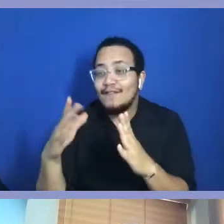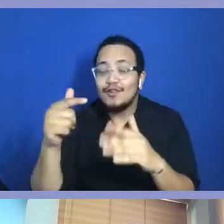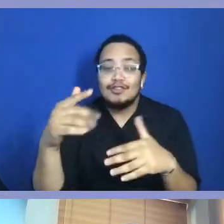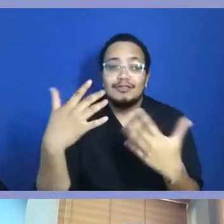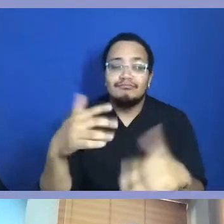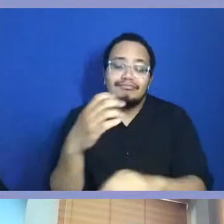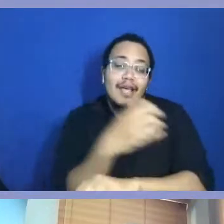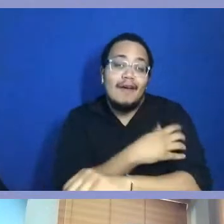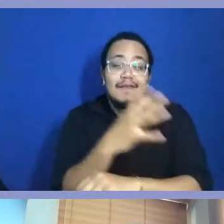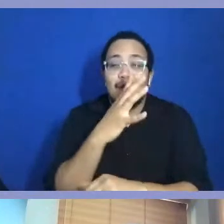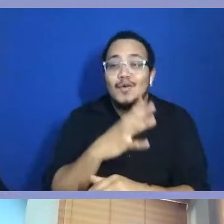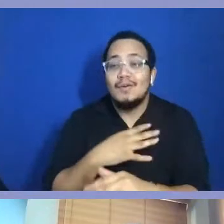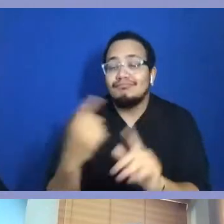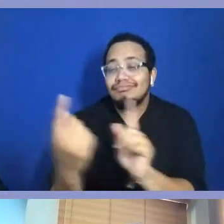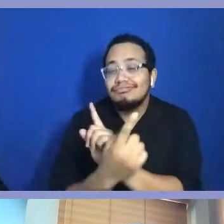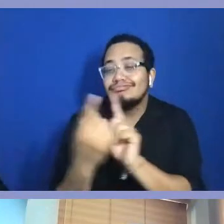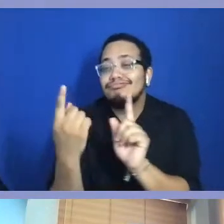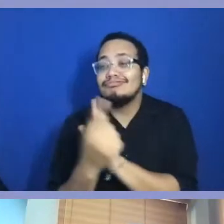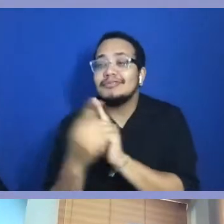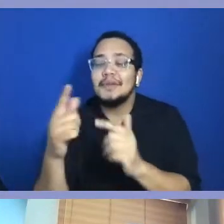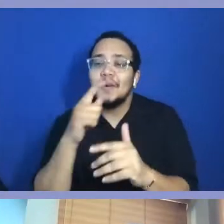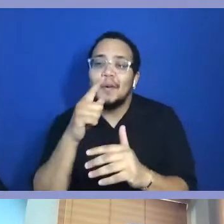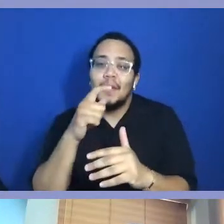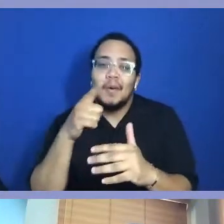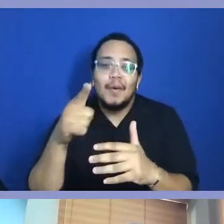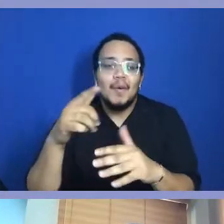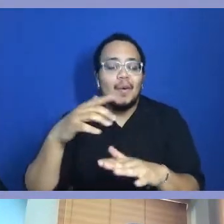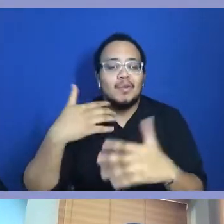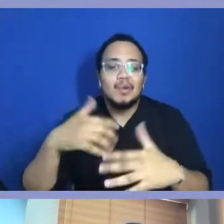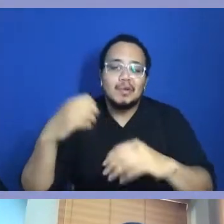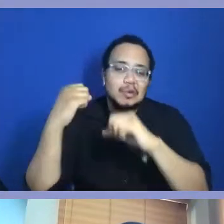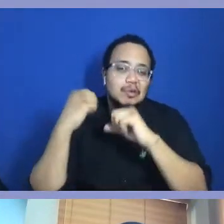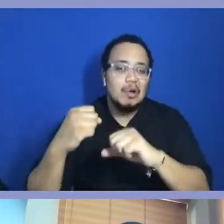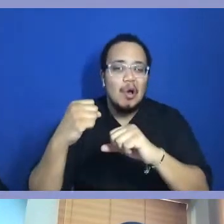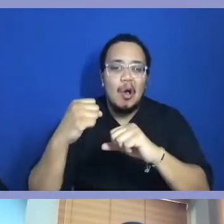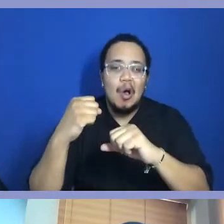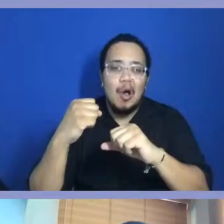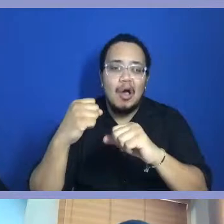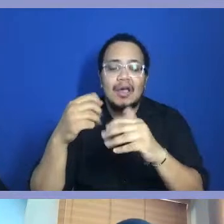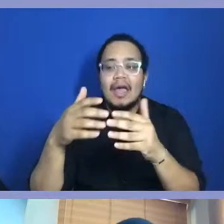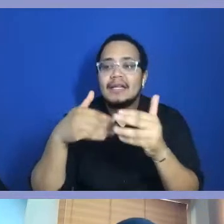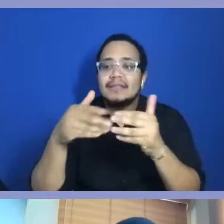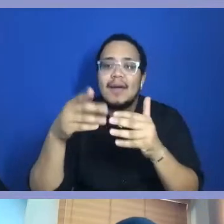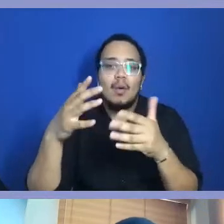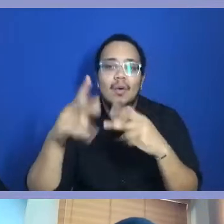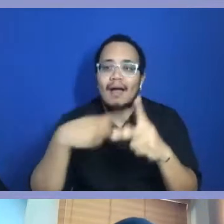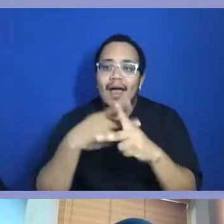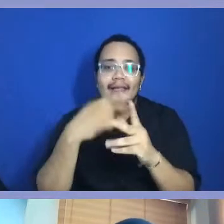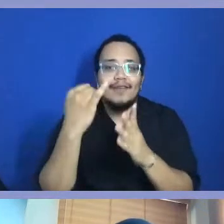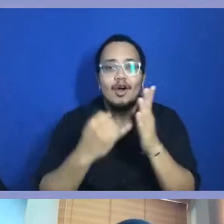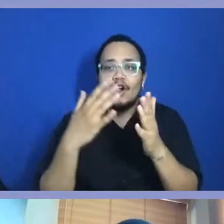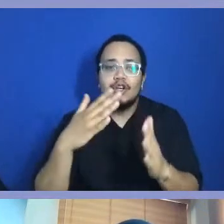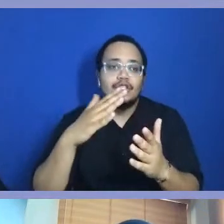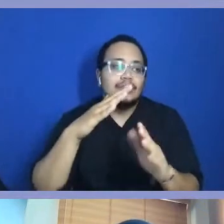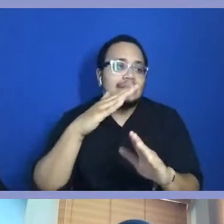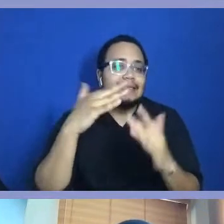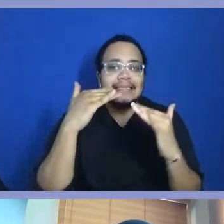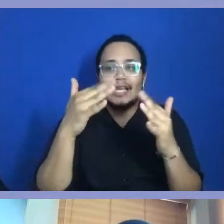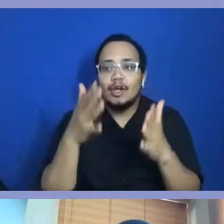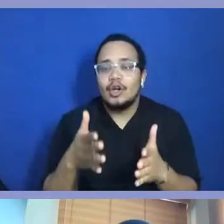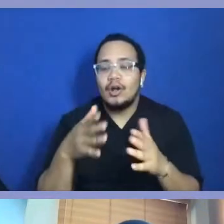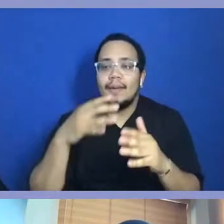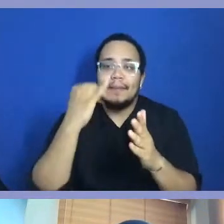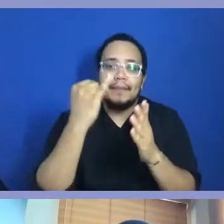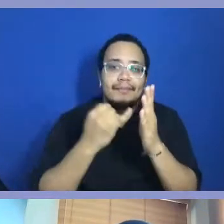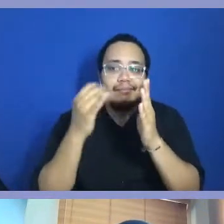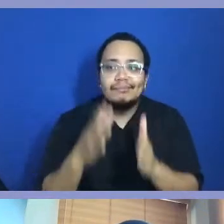who understood staying in the mix. And it didn't matter if you were a poet, a singer, a visual artist. We were